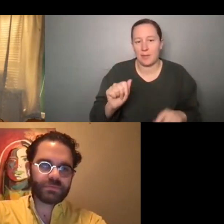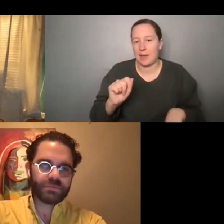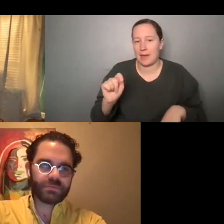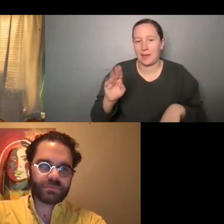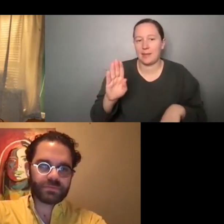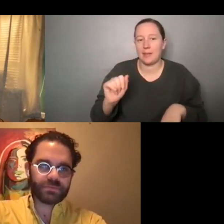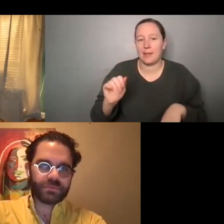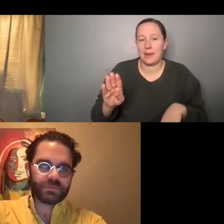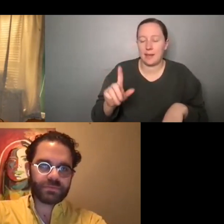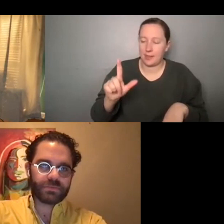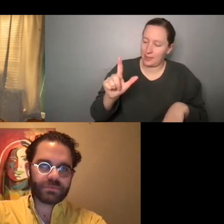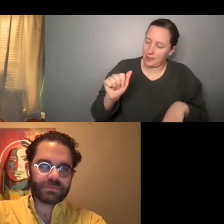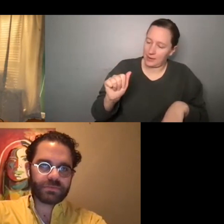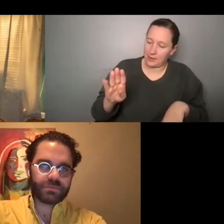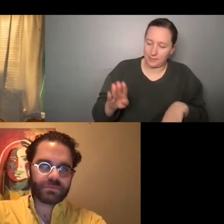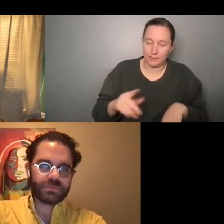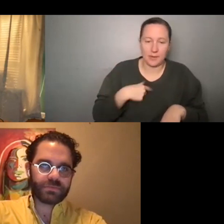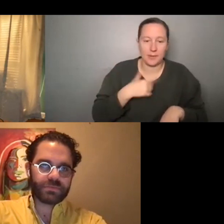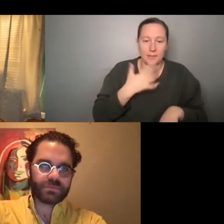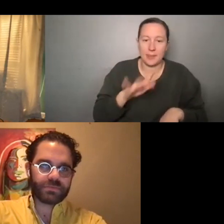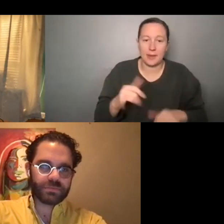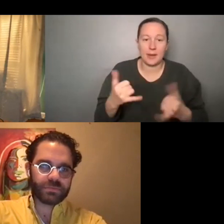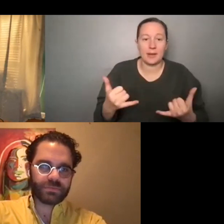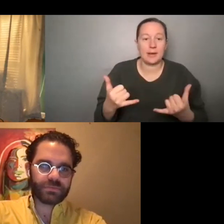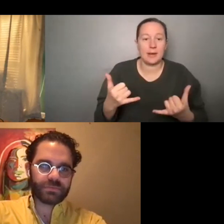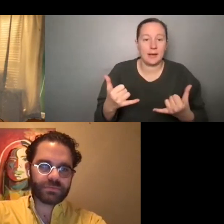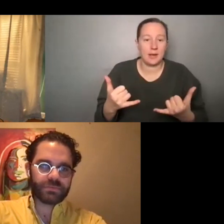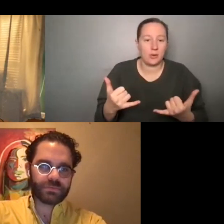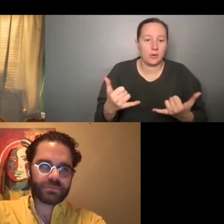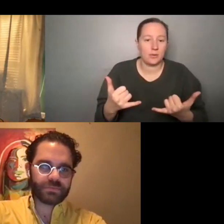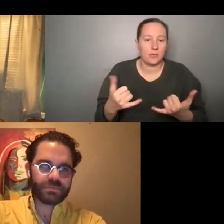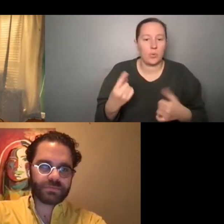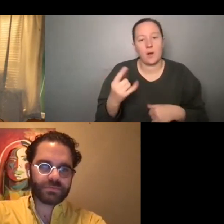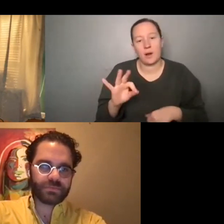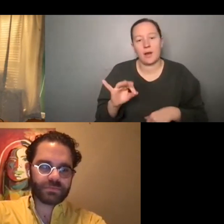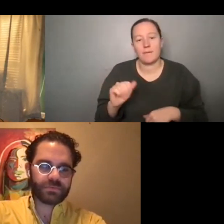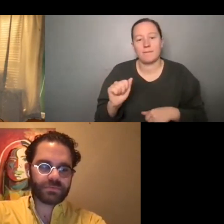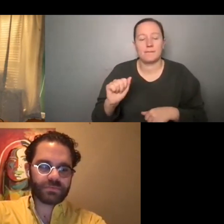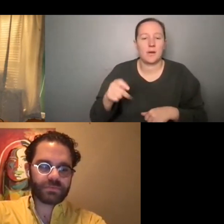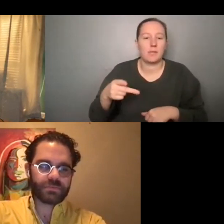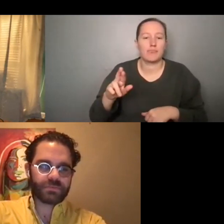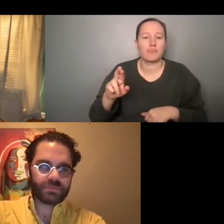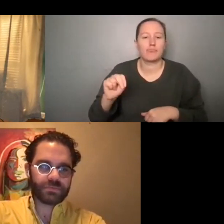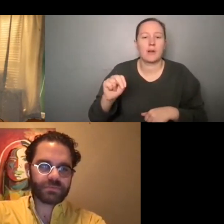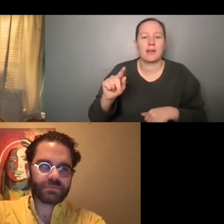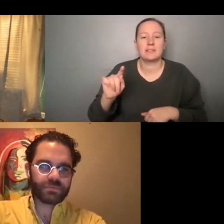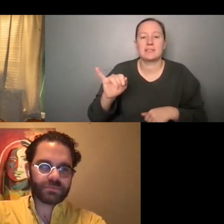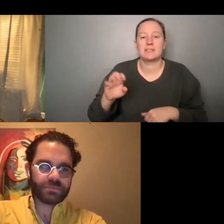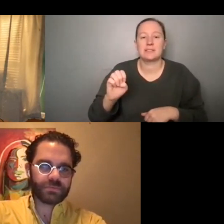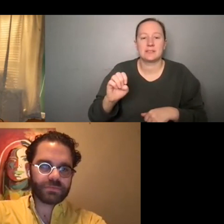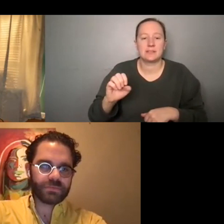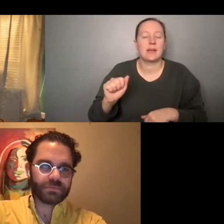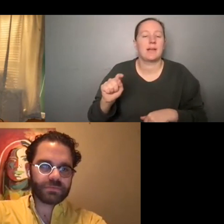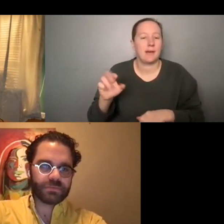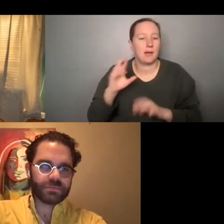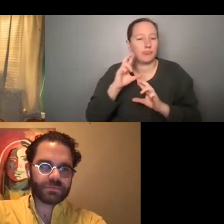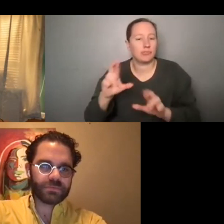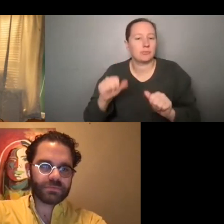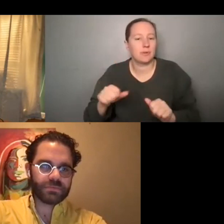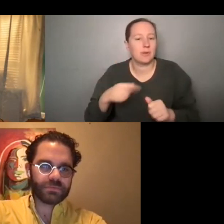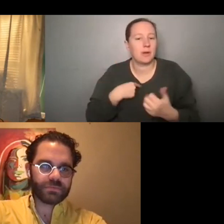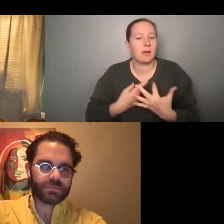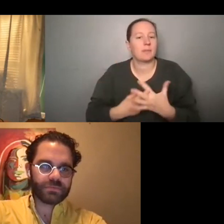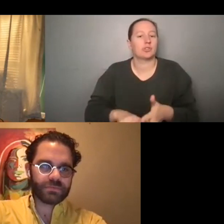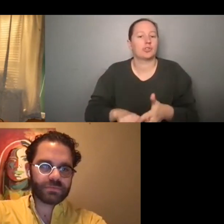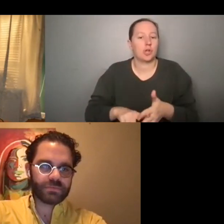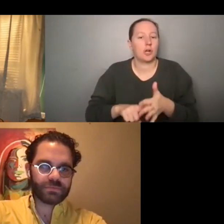And yeah, I'm very lucky now to be, um, one of the apprentices at RespectAbility and I'm starting to